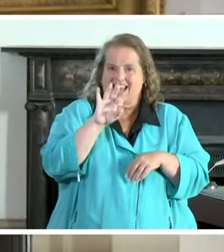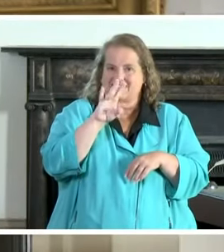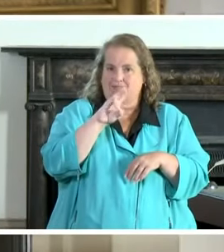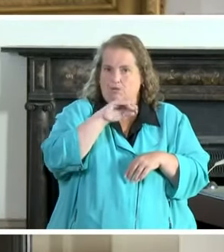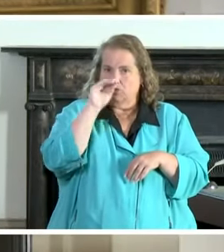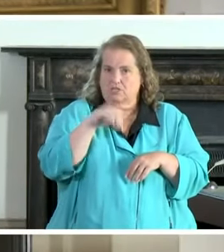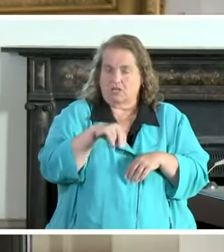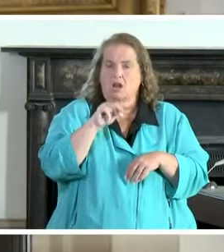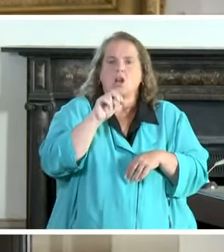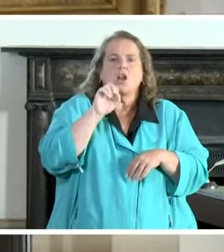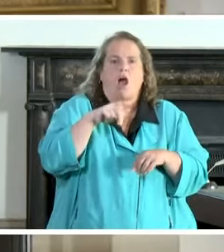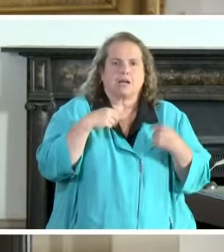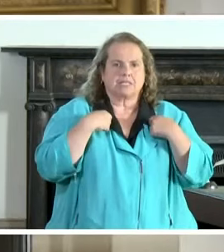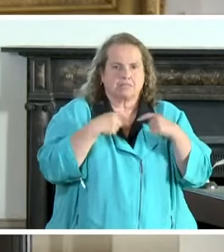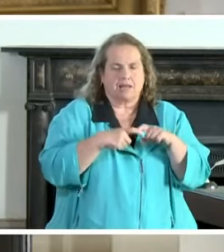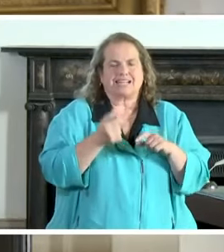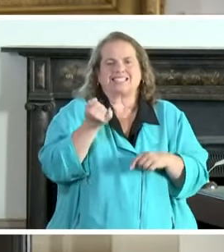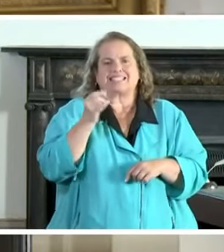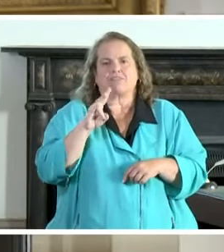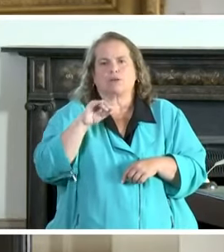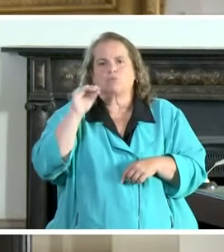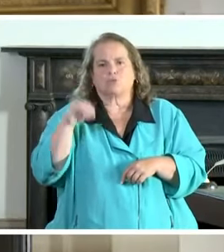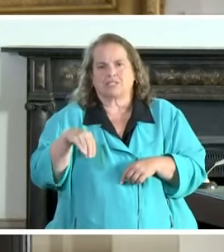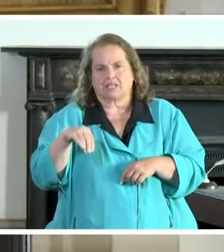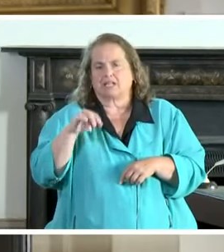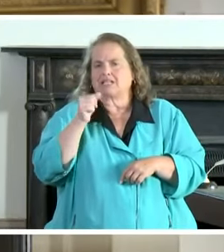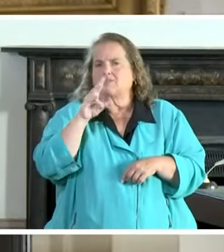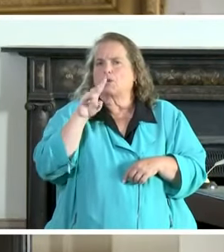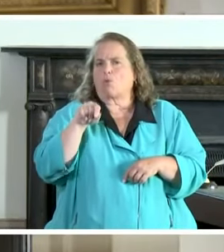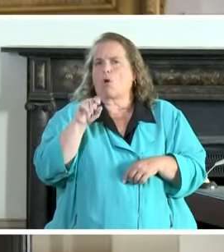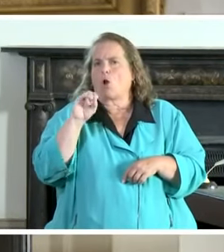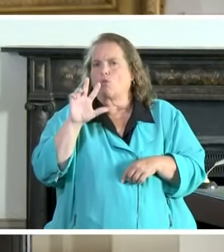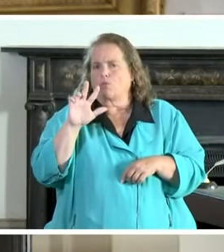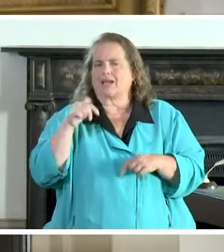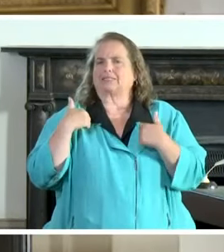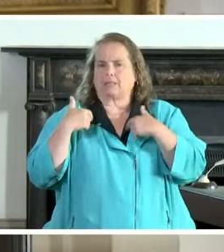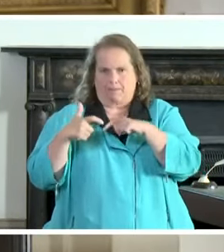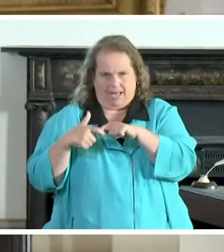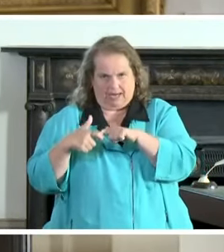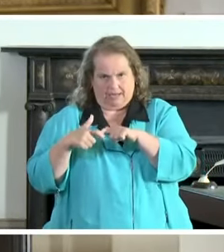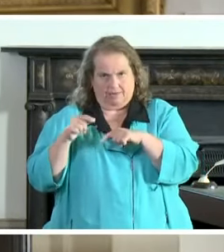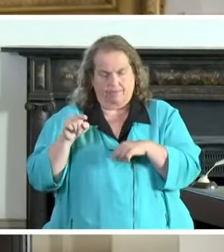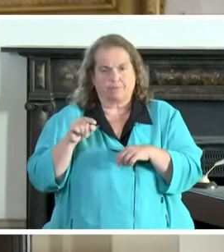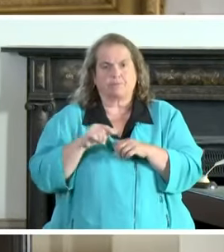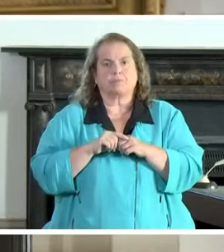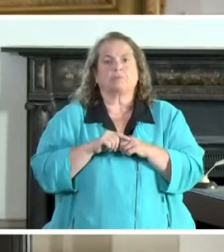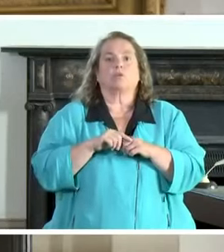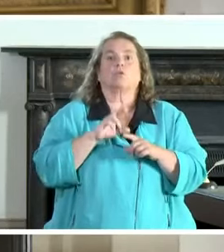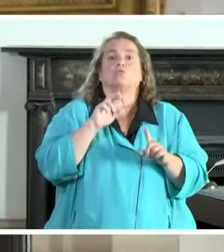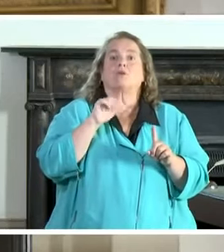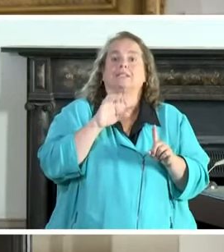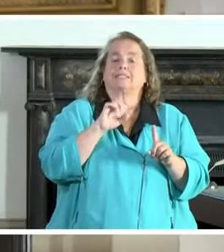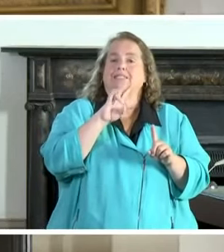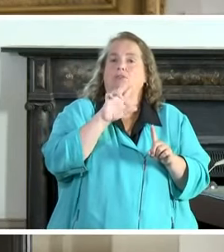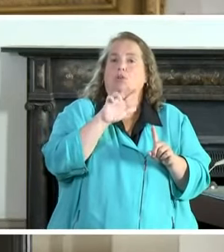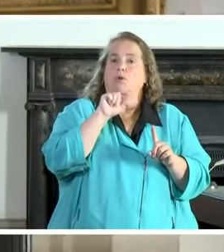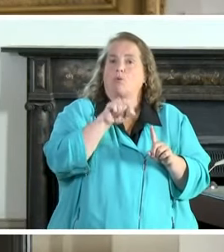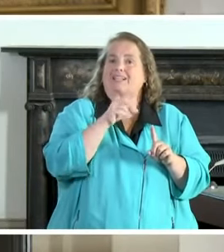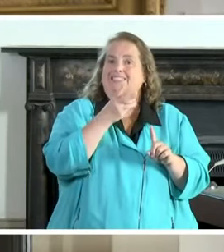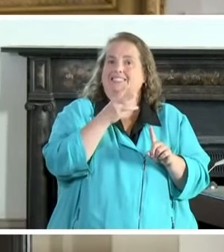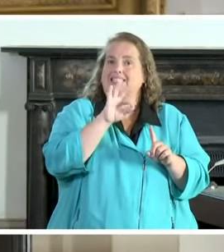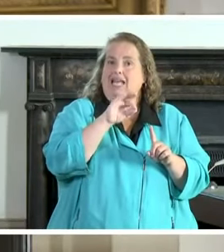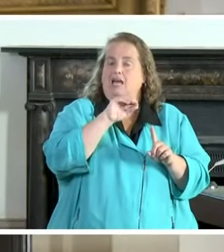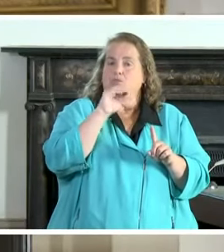percent non-hispanic and 17 percent 17.03 percent hispanic on race 73.69